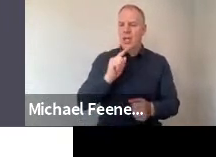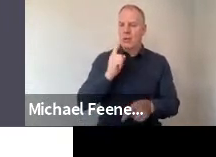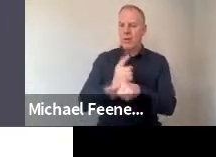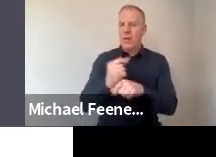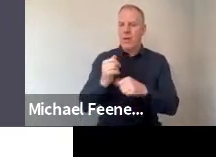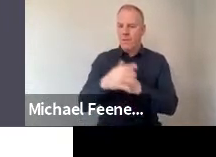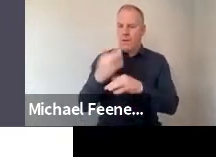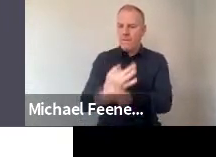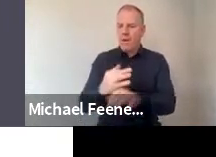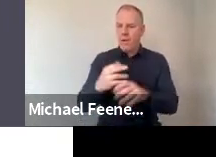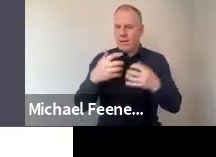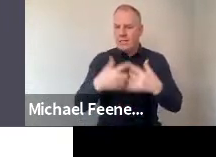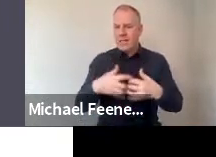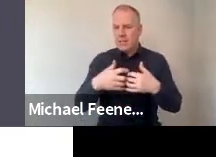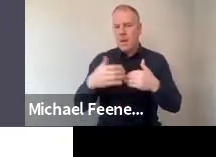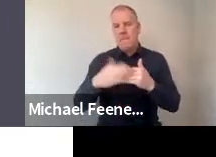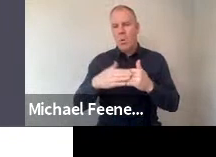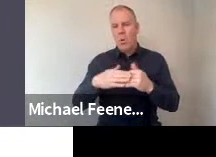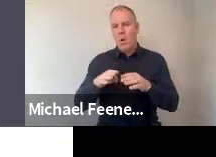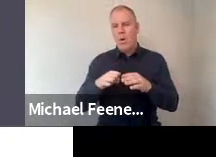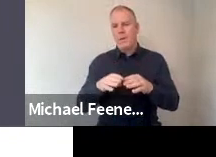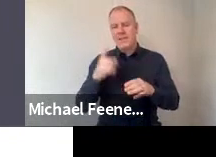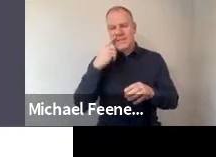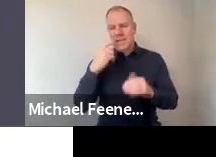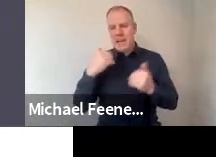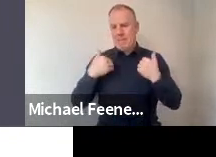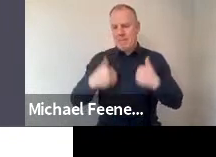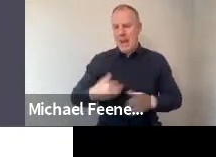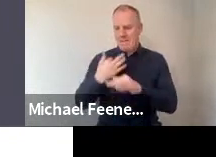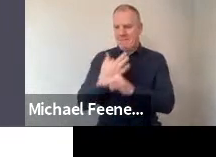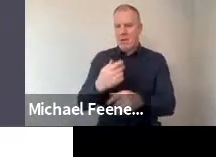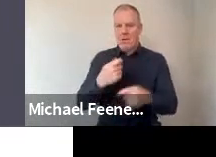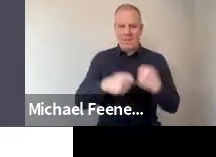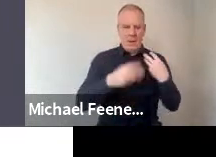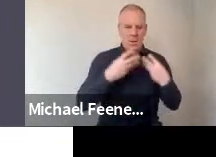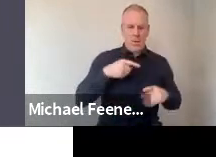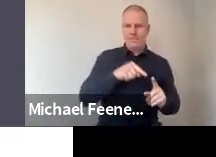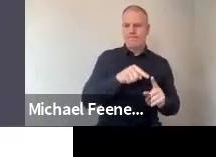technology news where that was more common for men than for women.